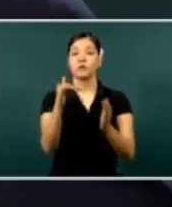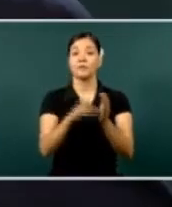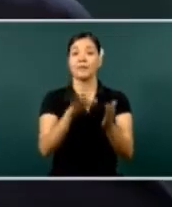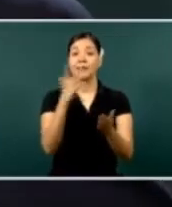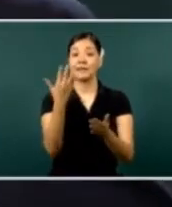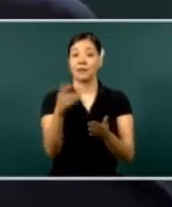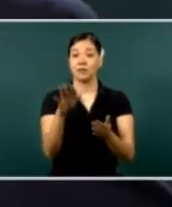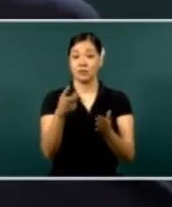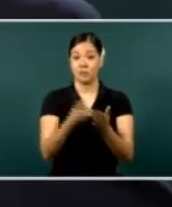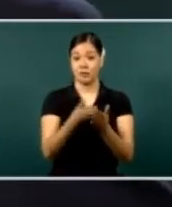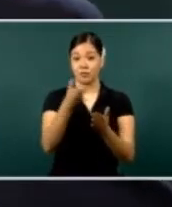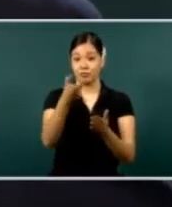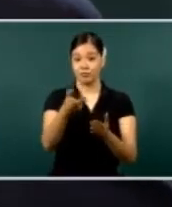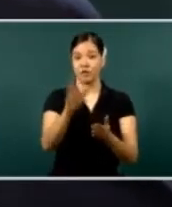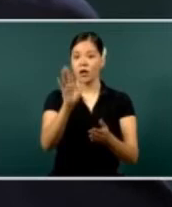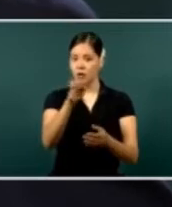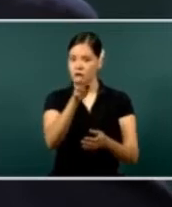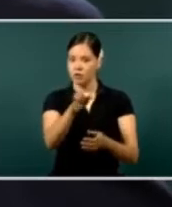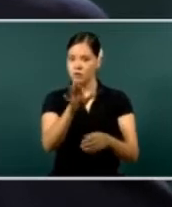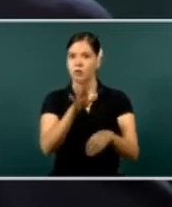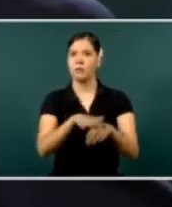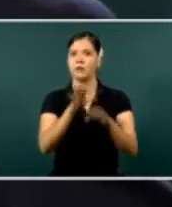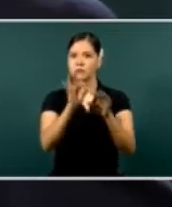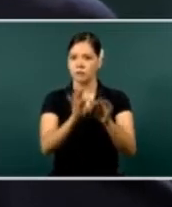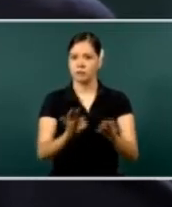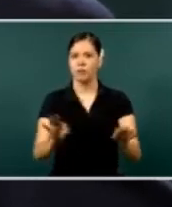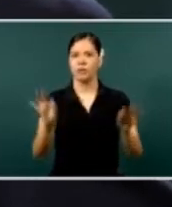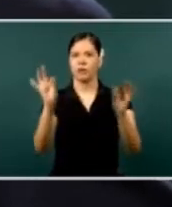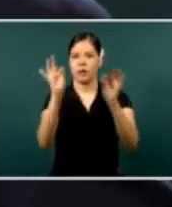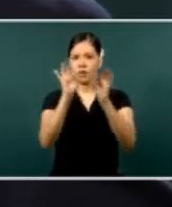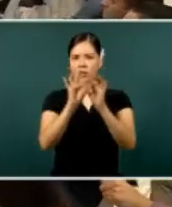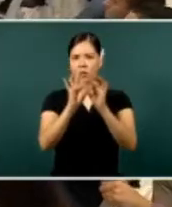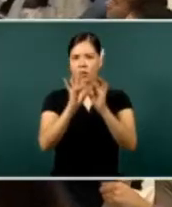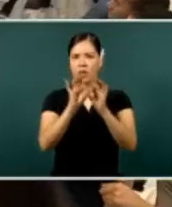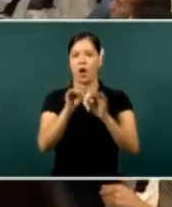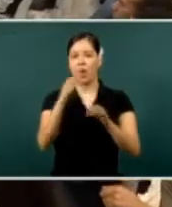pesos, which is very important. It's a big help.